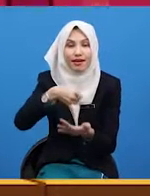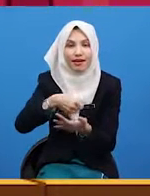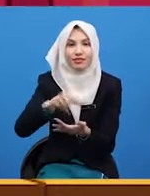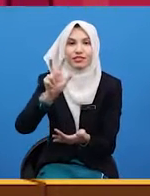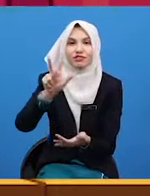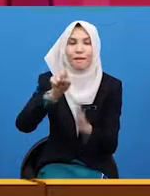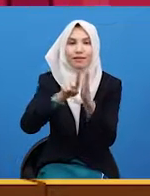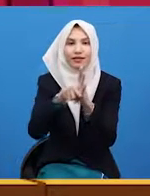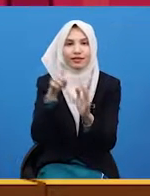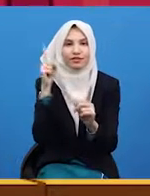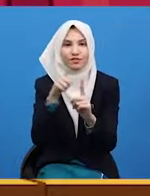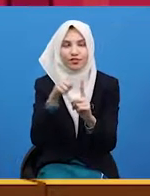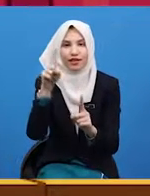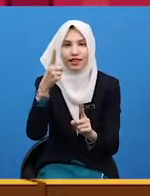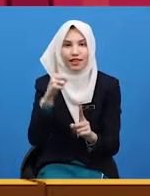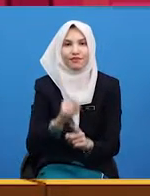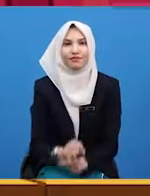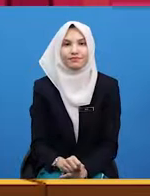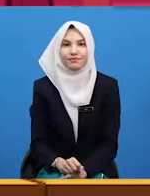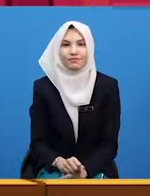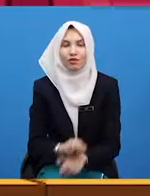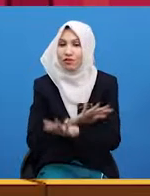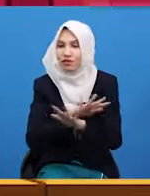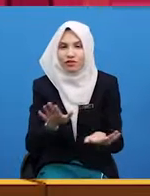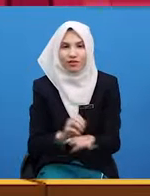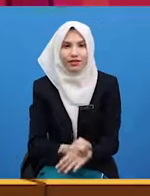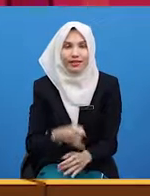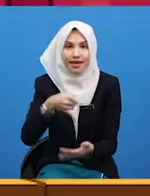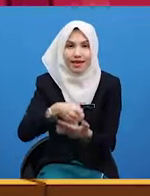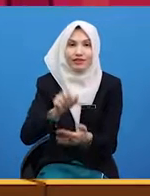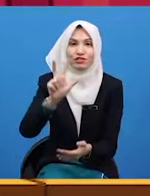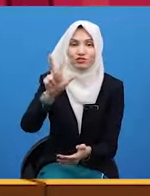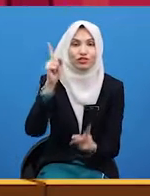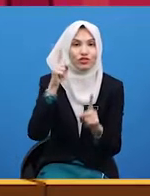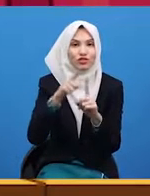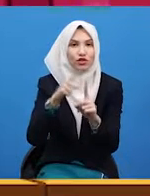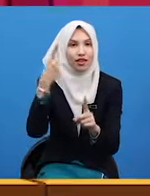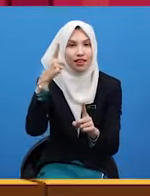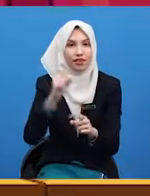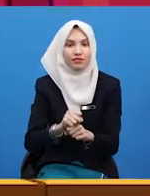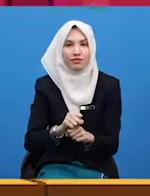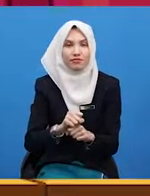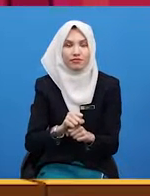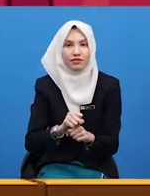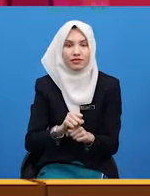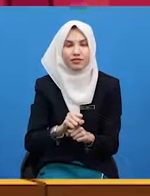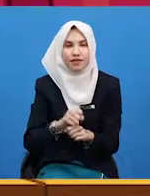to 11. We do not say it's 3 to 11. That's incorrect.